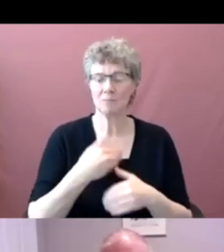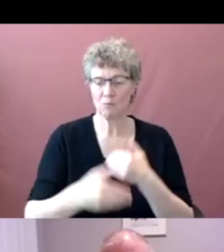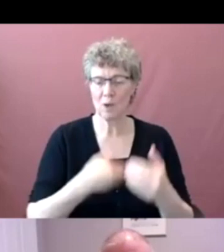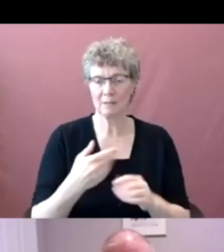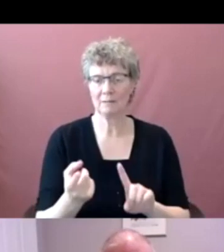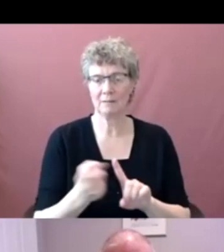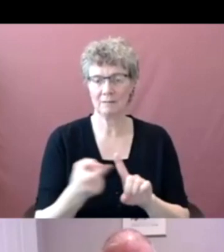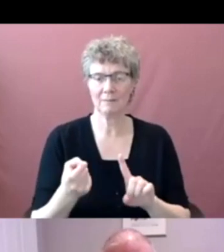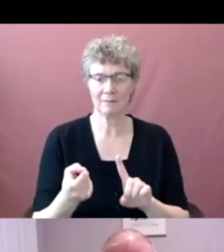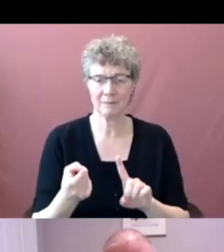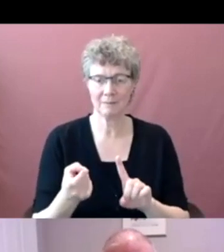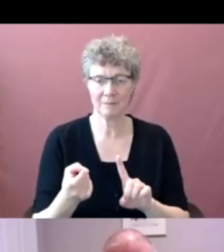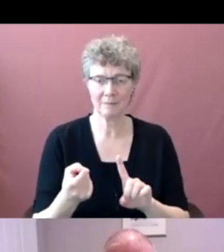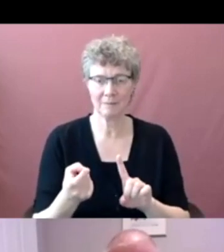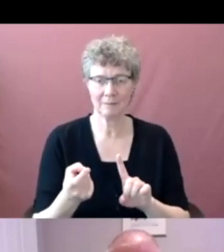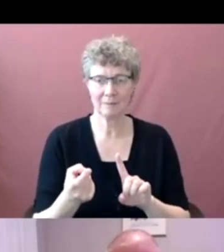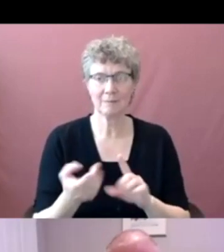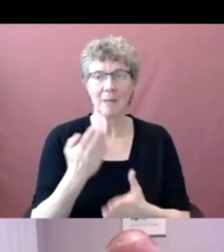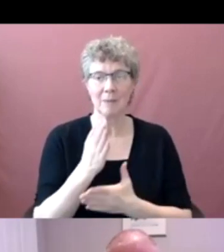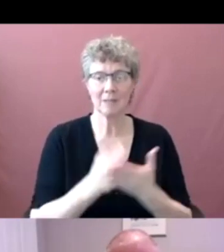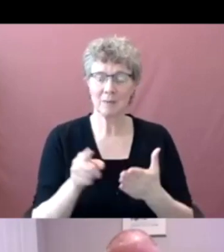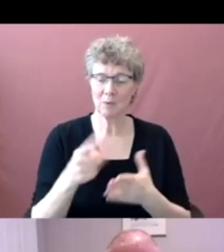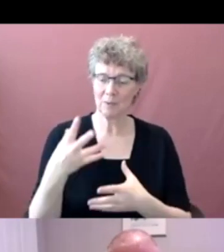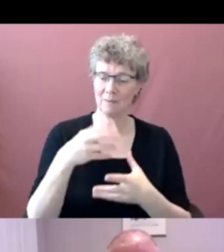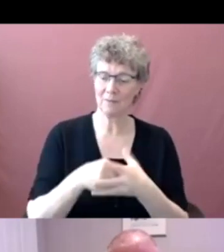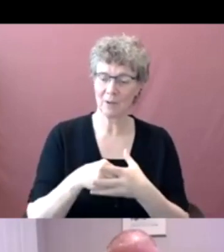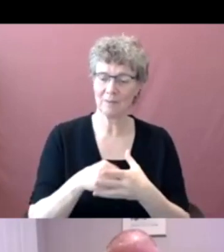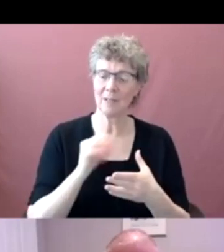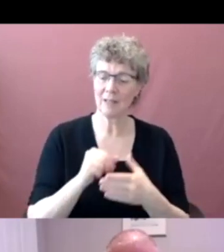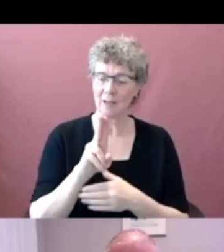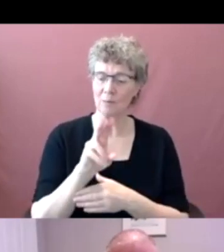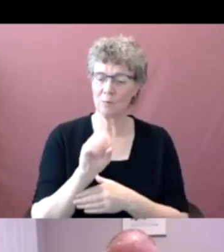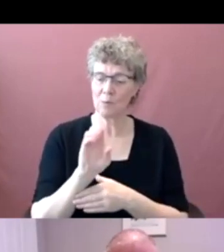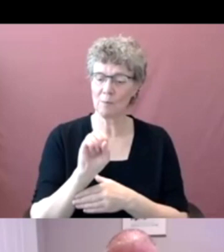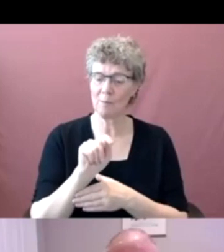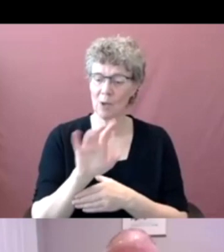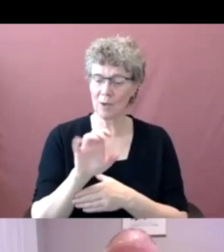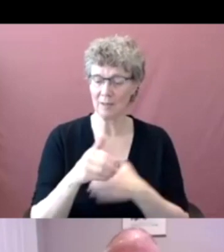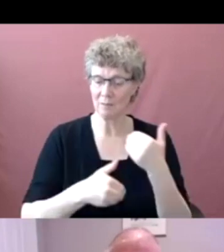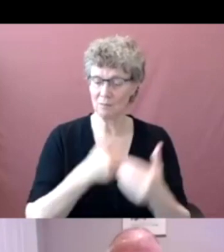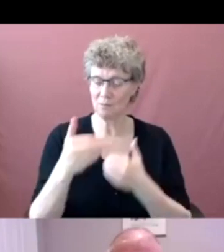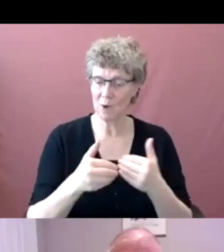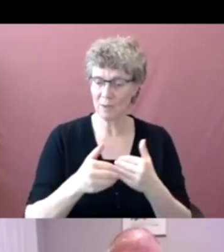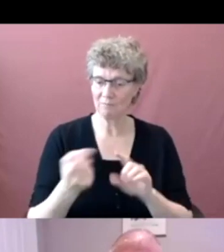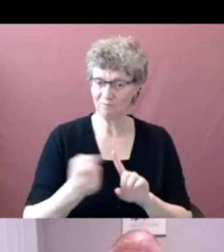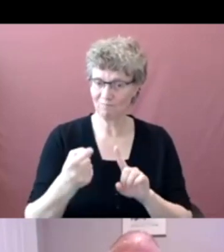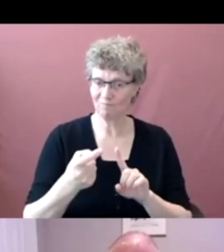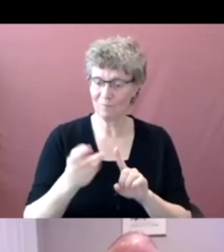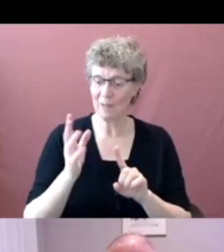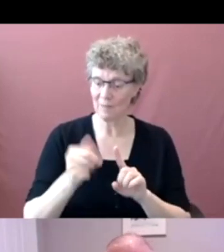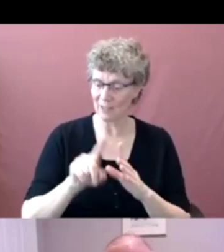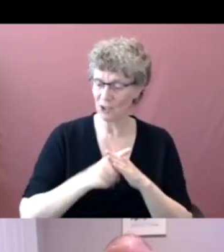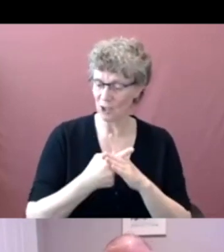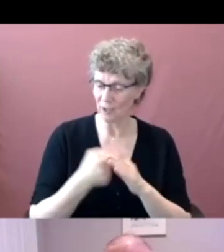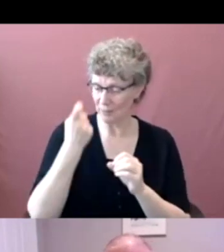may have been involved with some of the process automation, robotic process automation that's been created over these last few months to